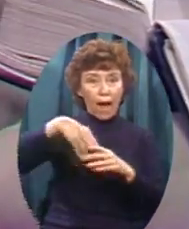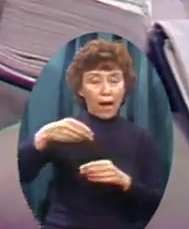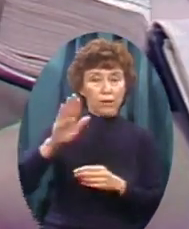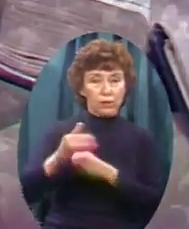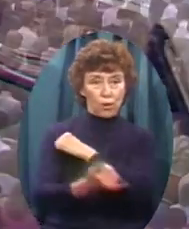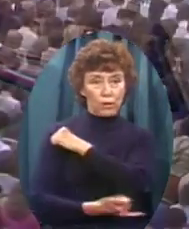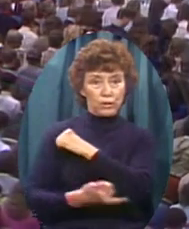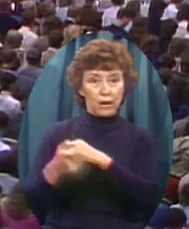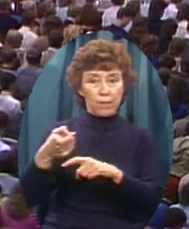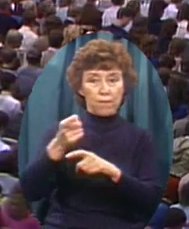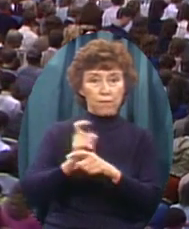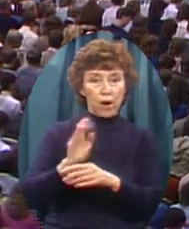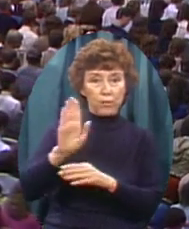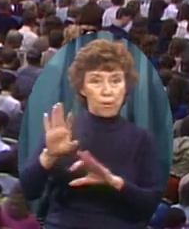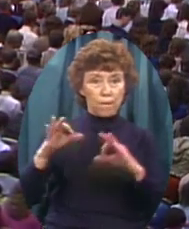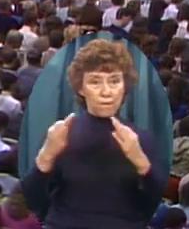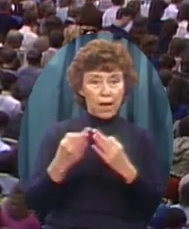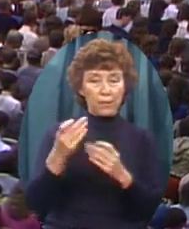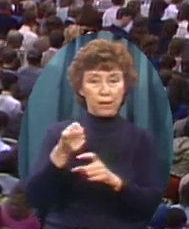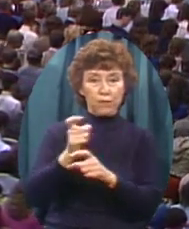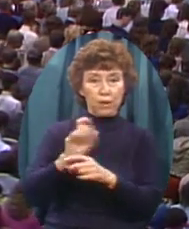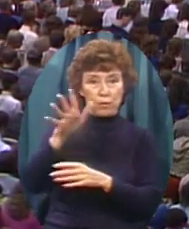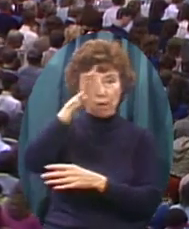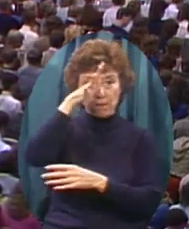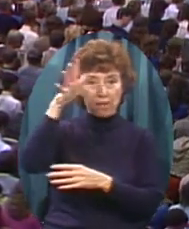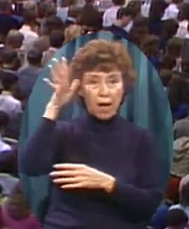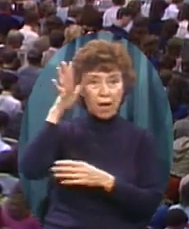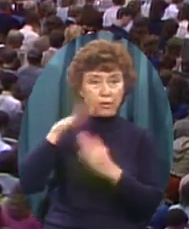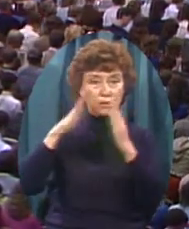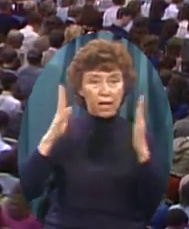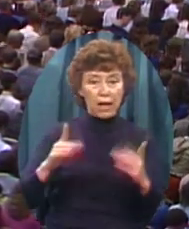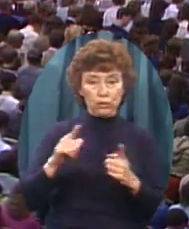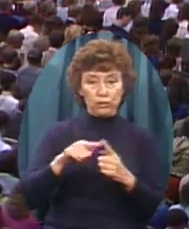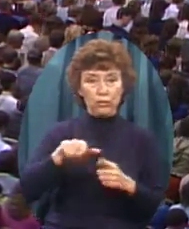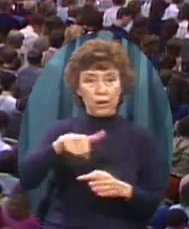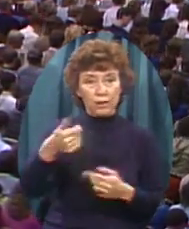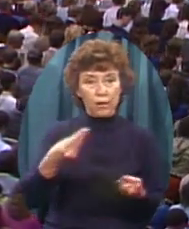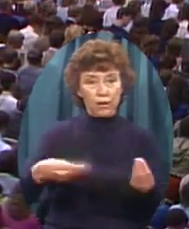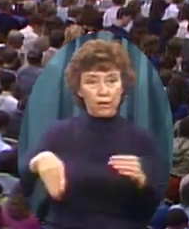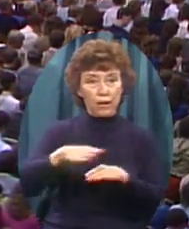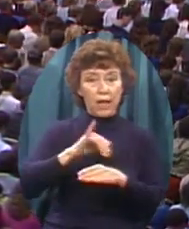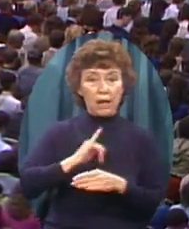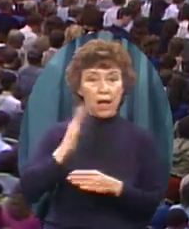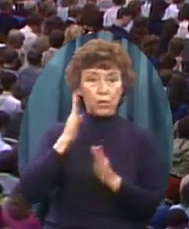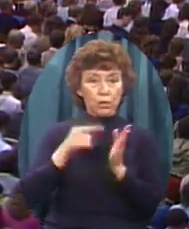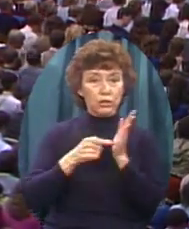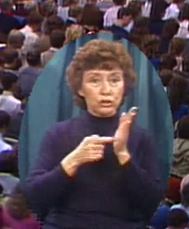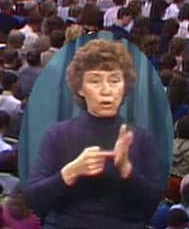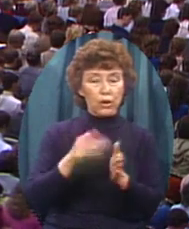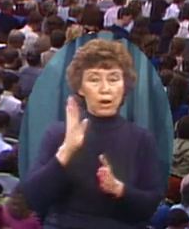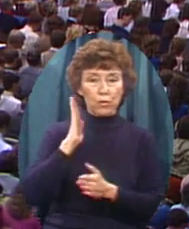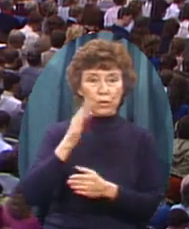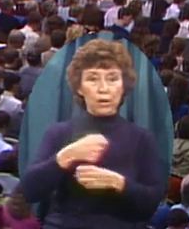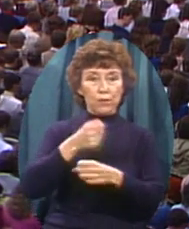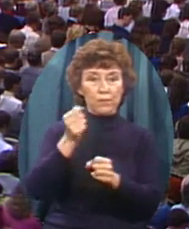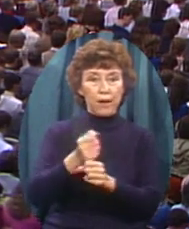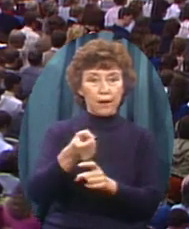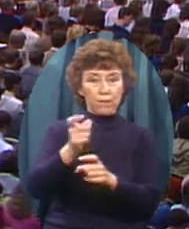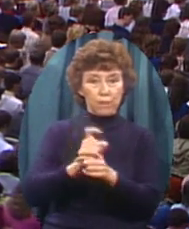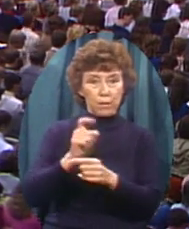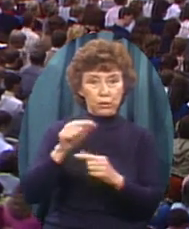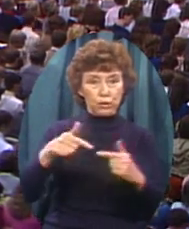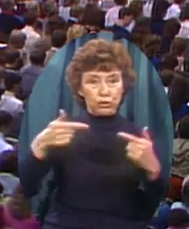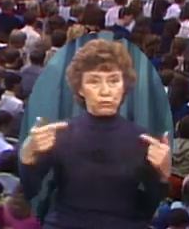And from thy kindred And from thy father's house Unto a land That I will show thee And I will make Of thee a great